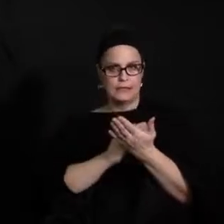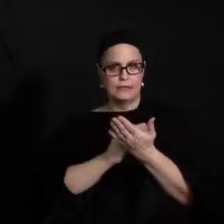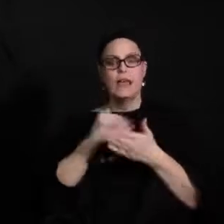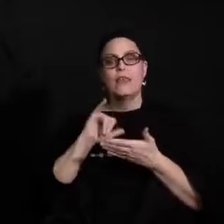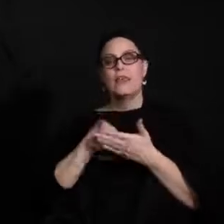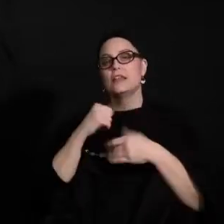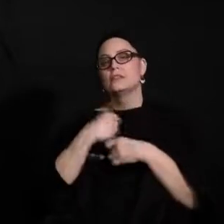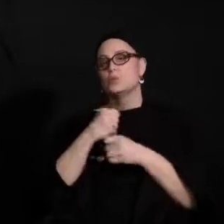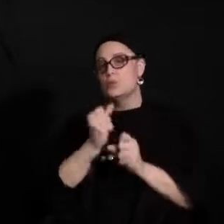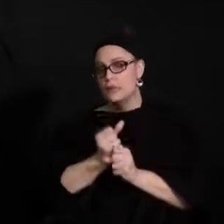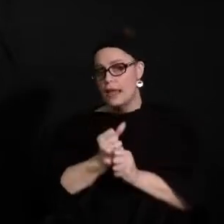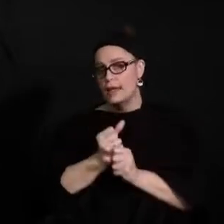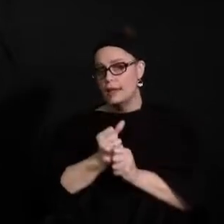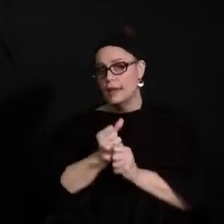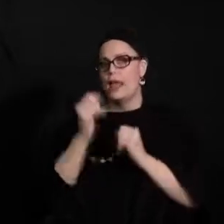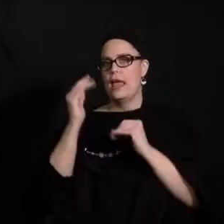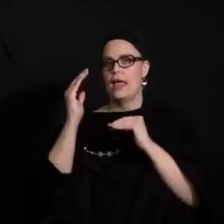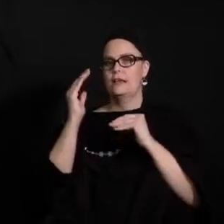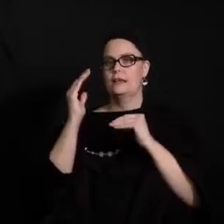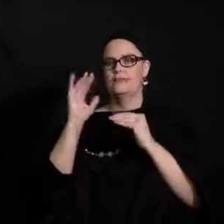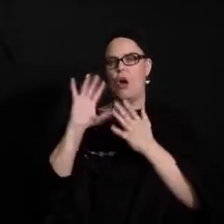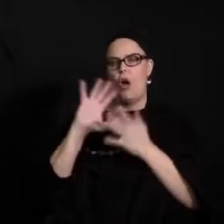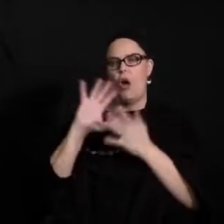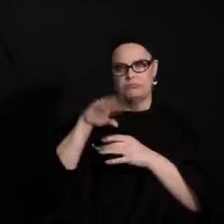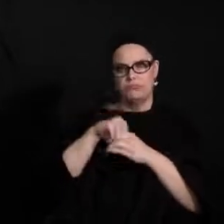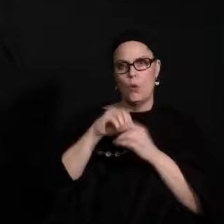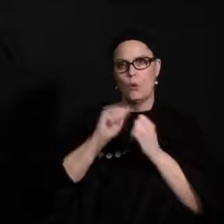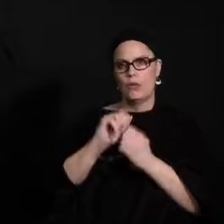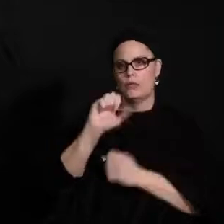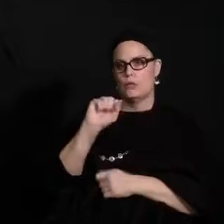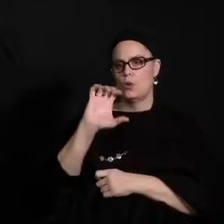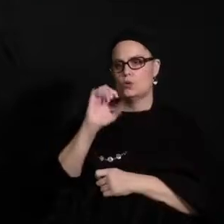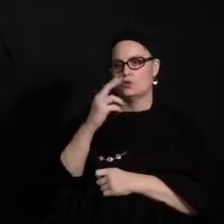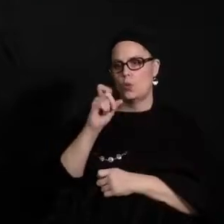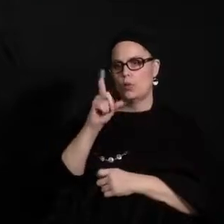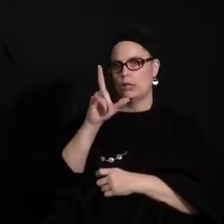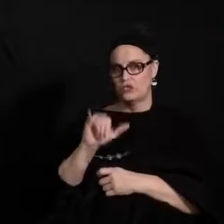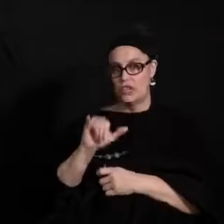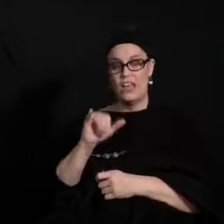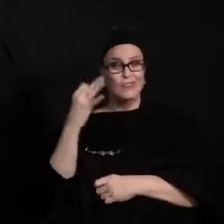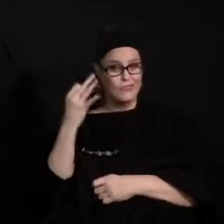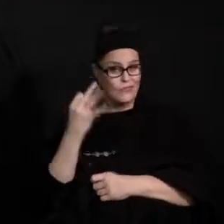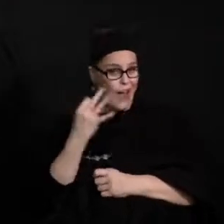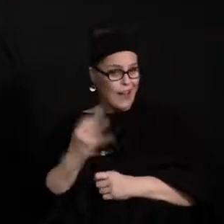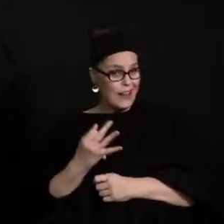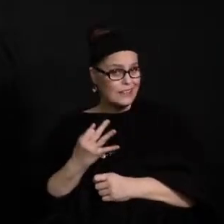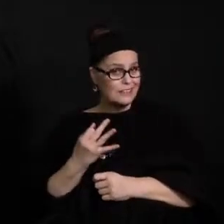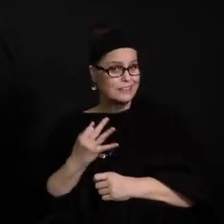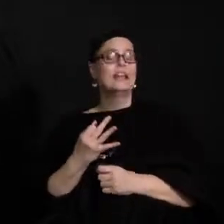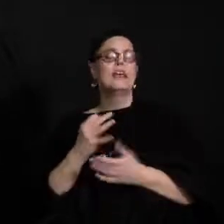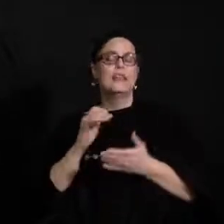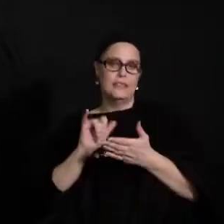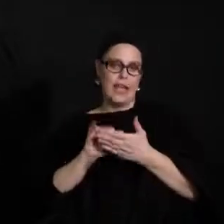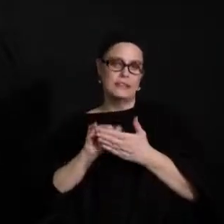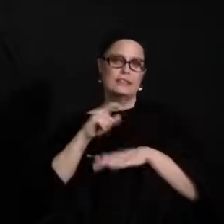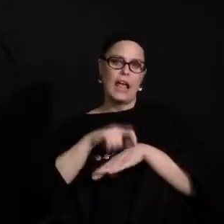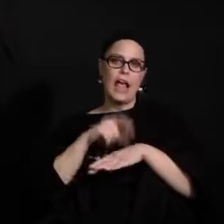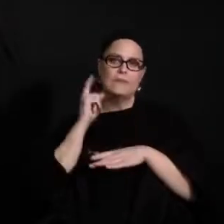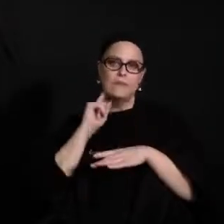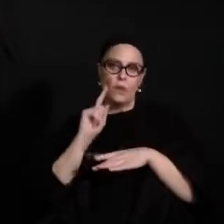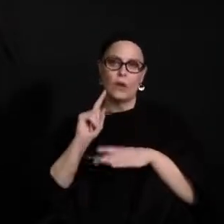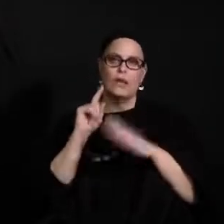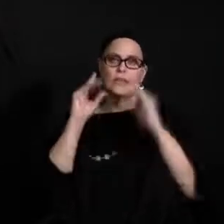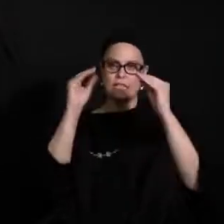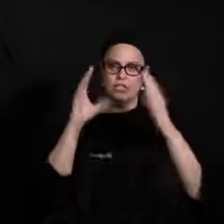created and built for Schoology. Part of Friday is the teacher has time to build those lessons and have videos